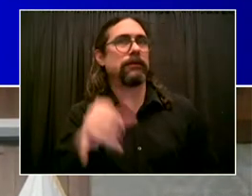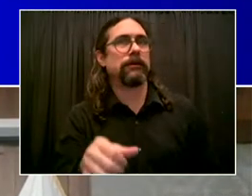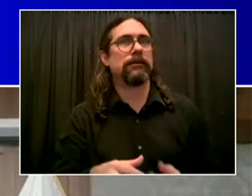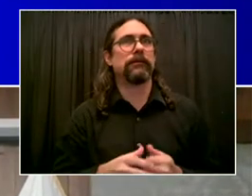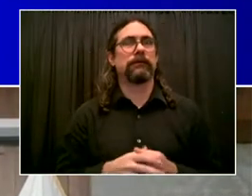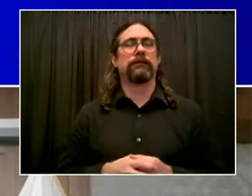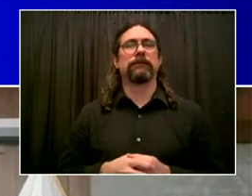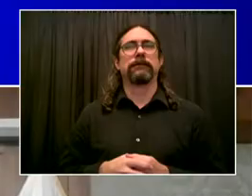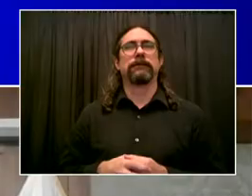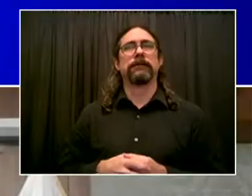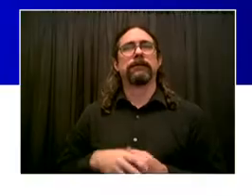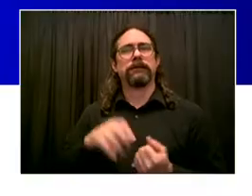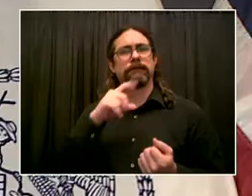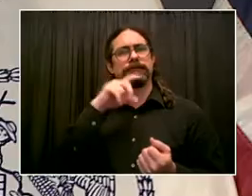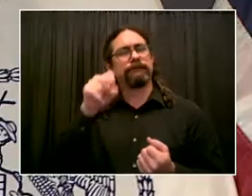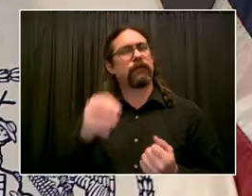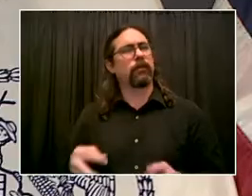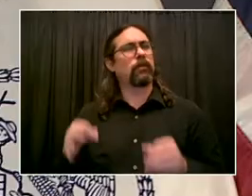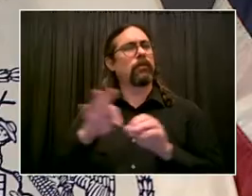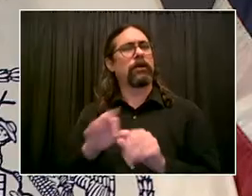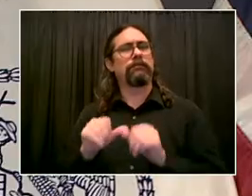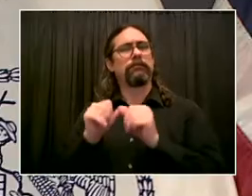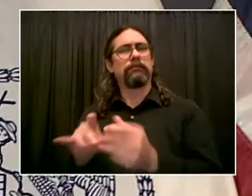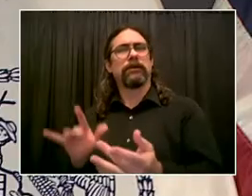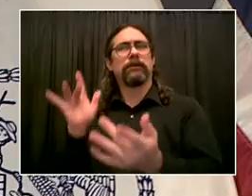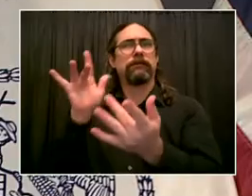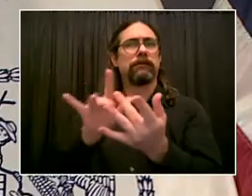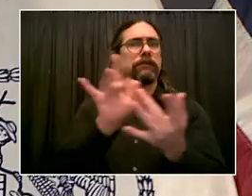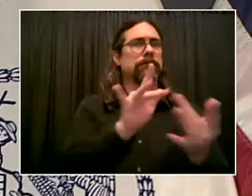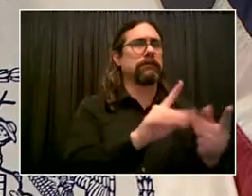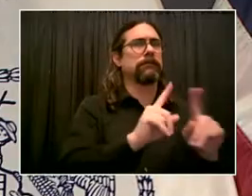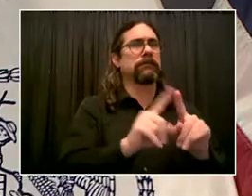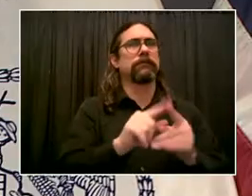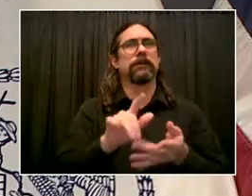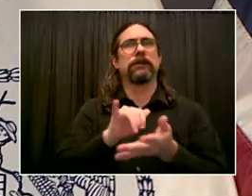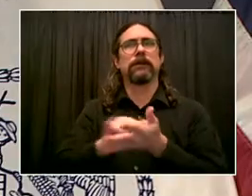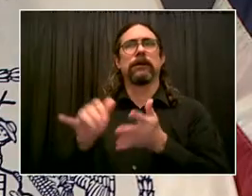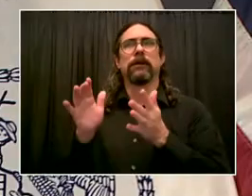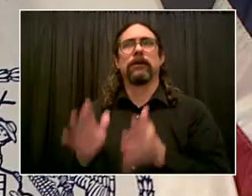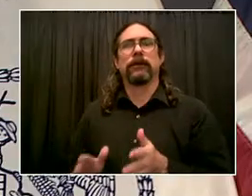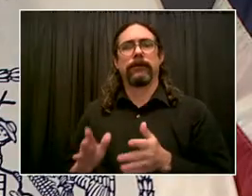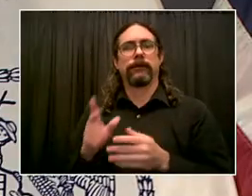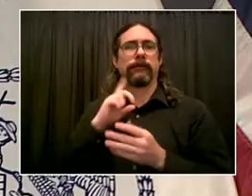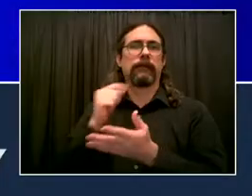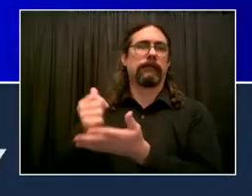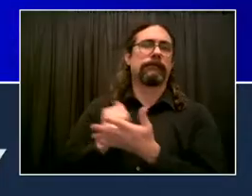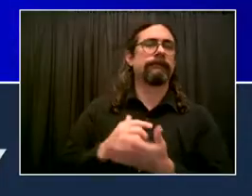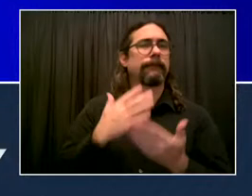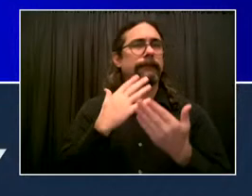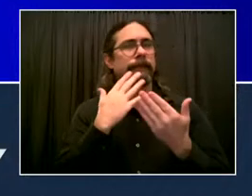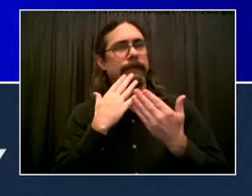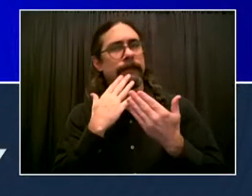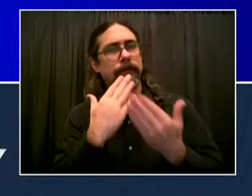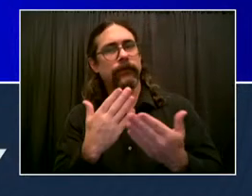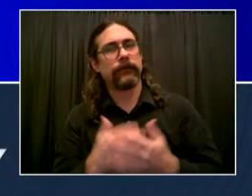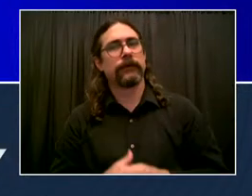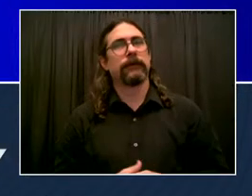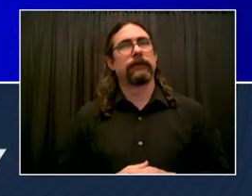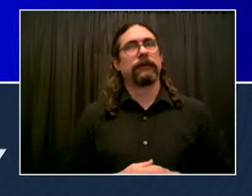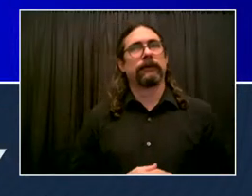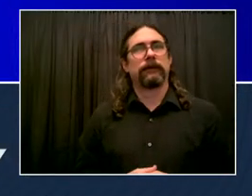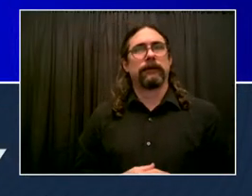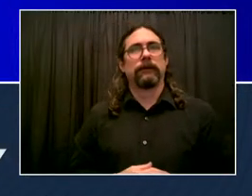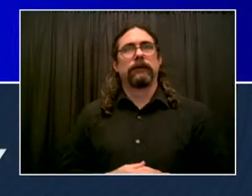much. Thank you. Everyone, want you to hear now from our health commissioner who's been leading the way in the fight against COVID